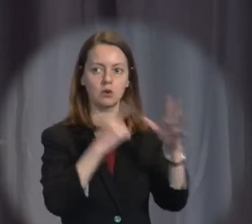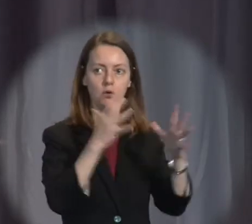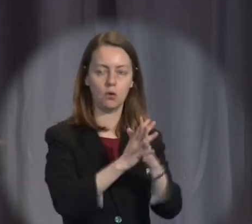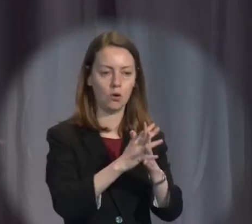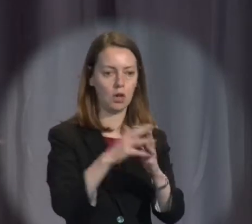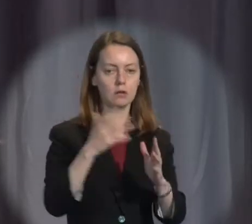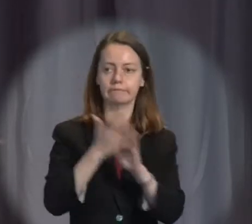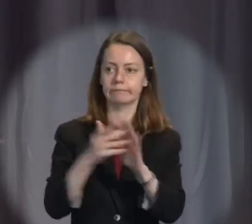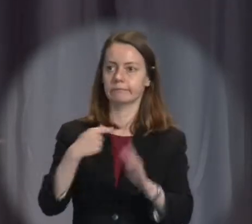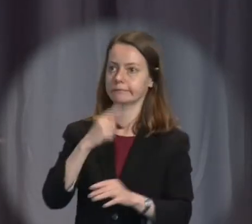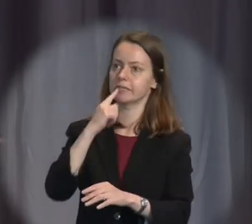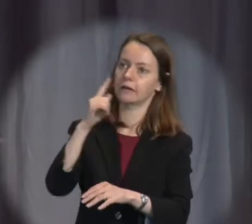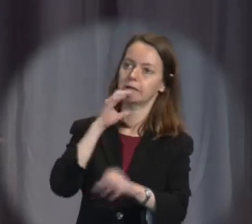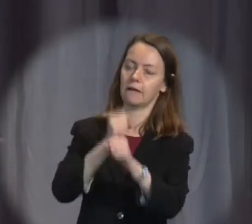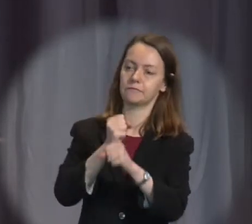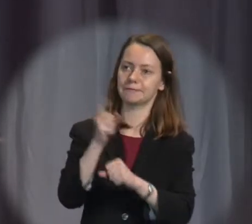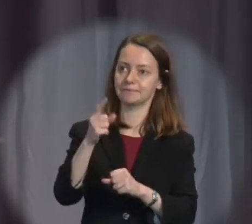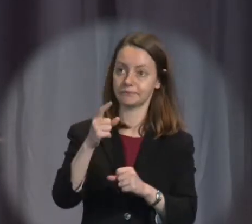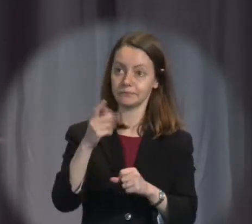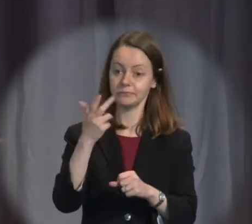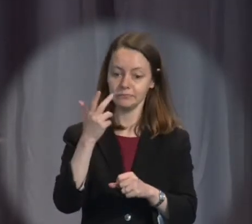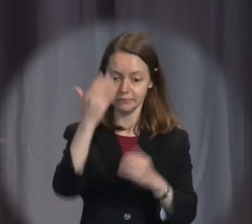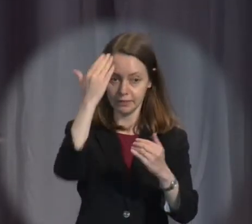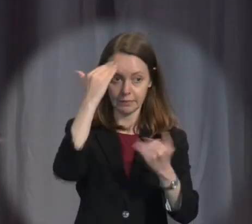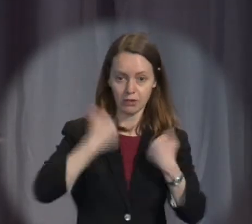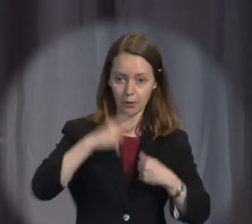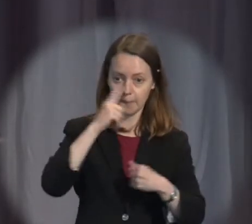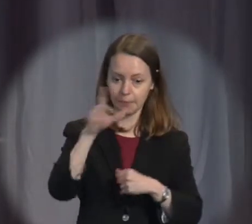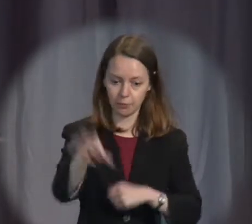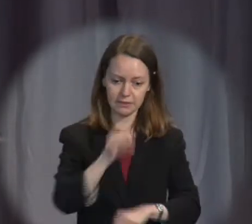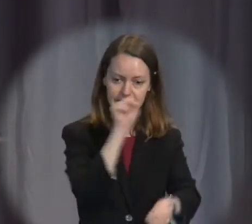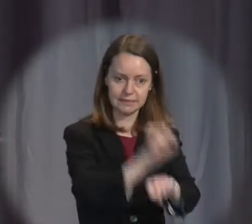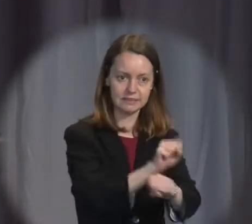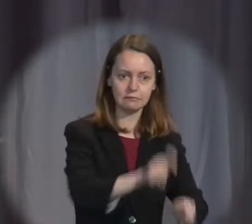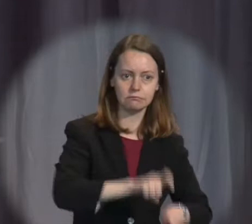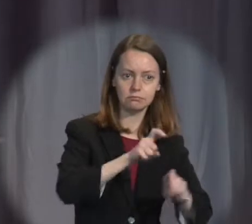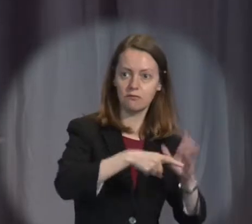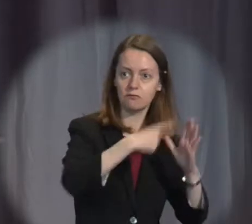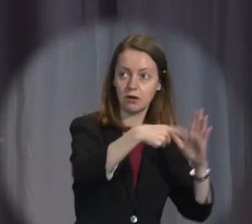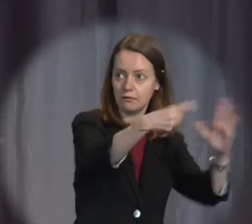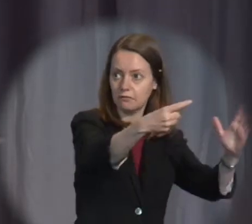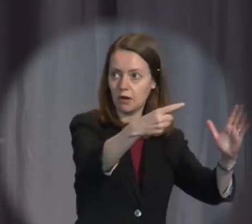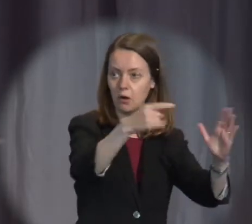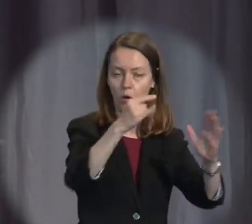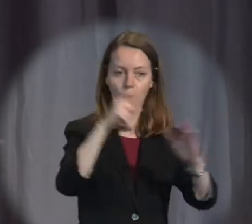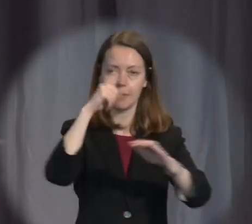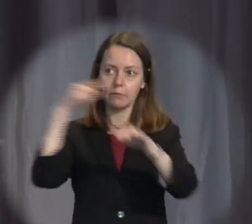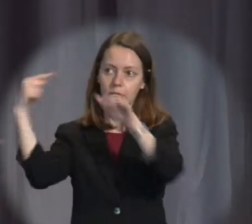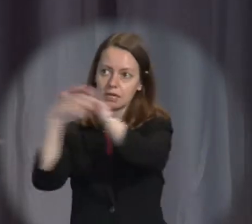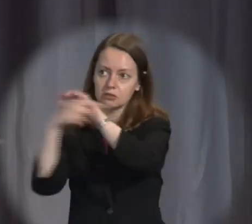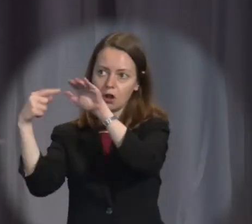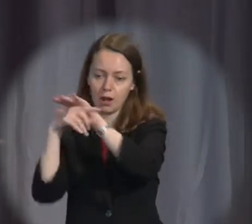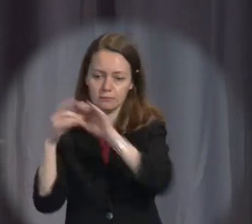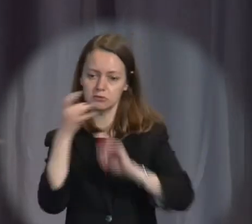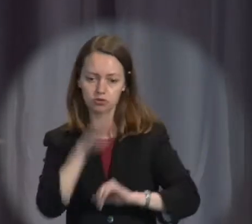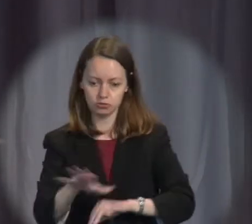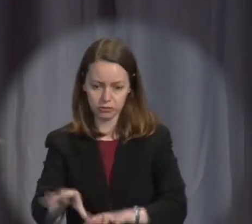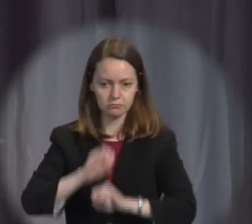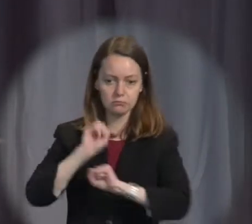detention of the mentally ill or of asylum seekers or the arrest of people for suspected terrorism